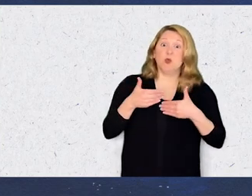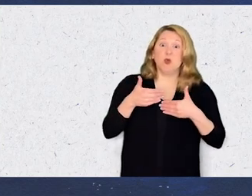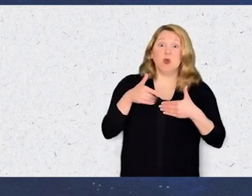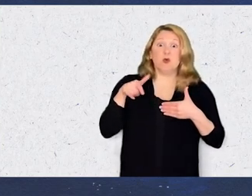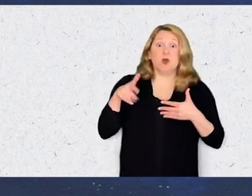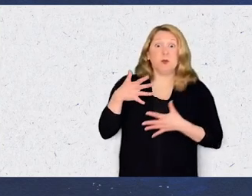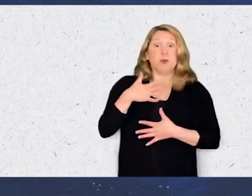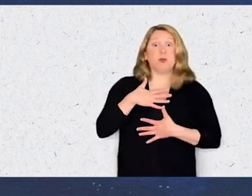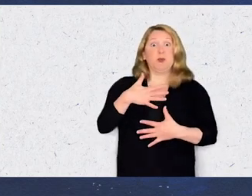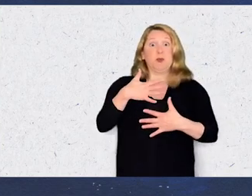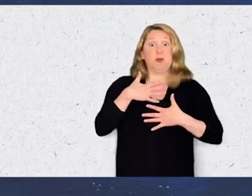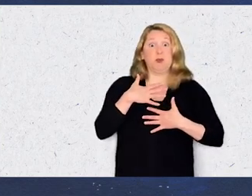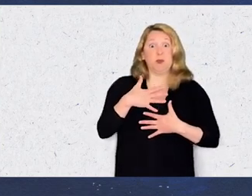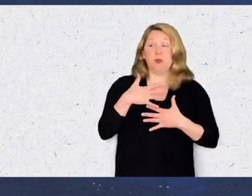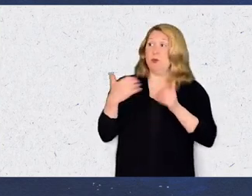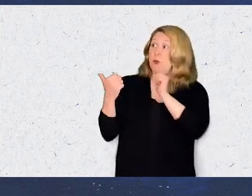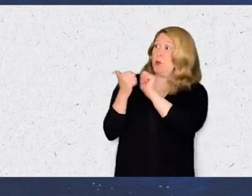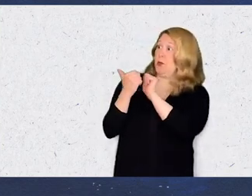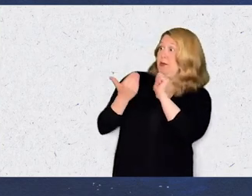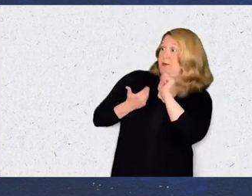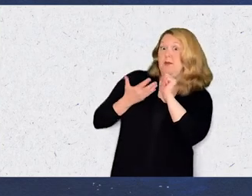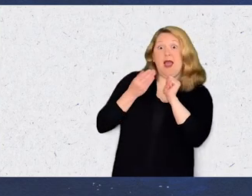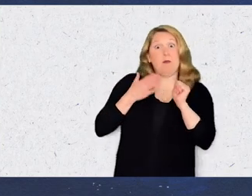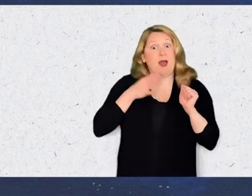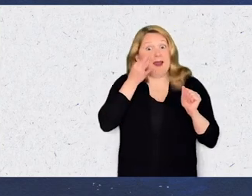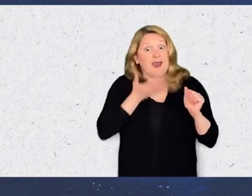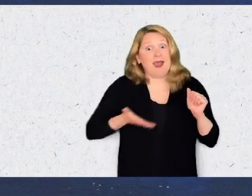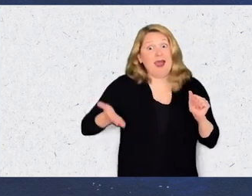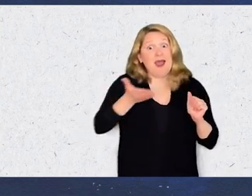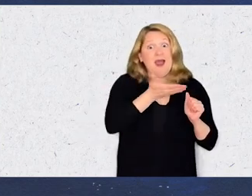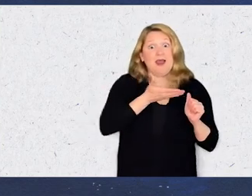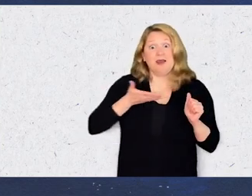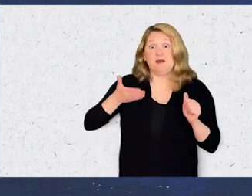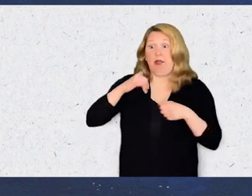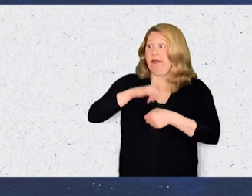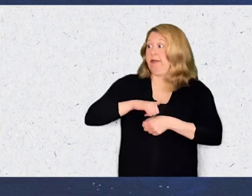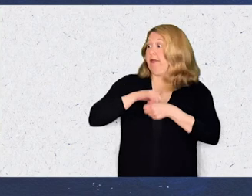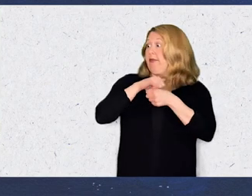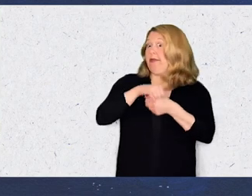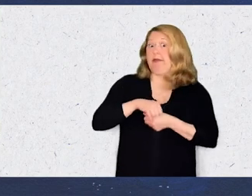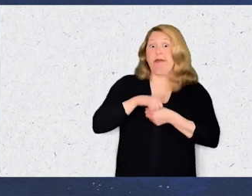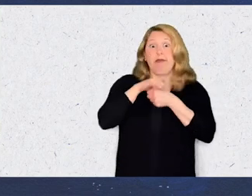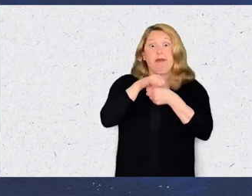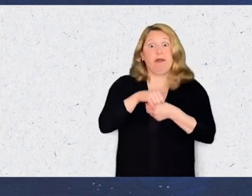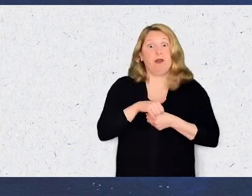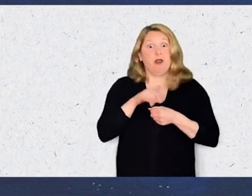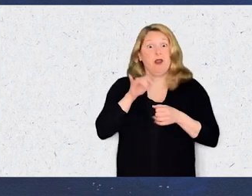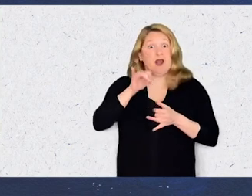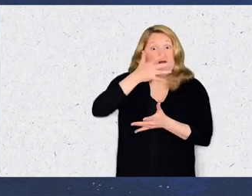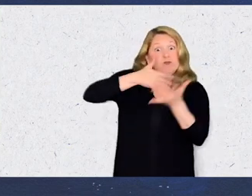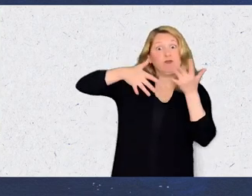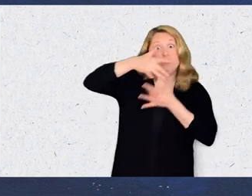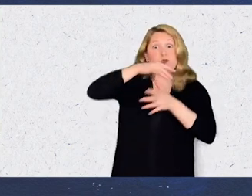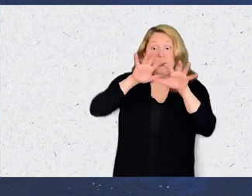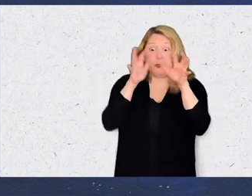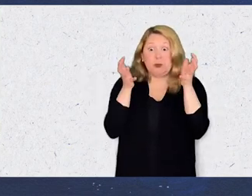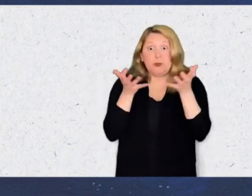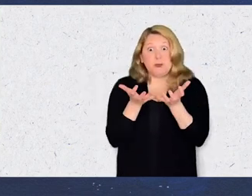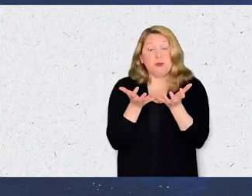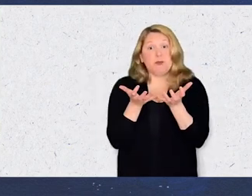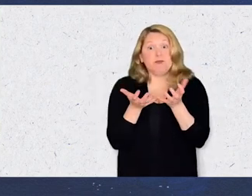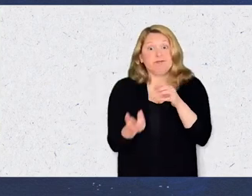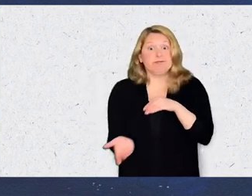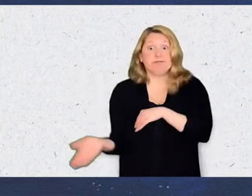room breathes and sighs with me, as my cats and I weave methodically through the house like a swarm in an ant hive,